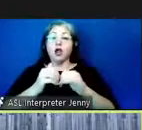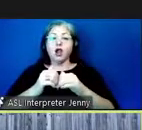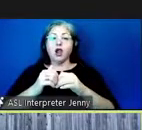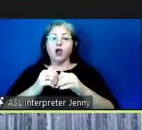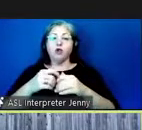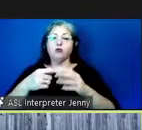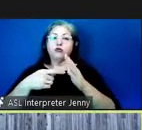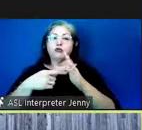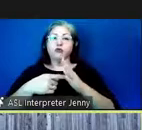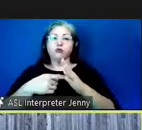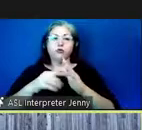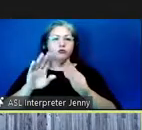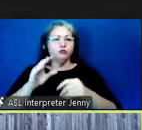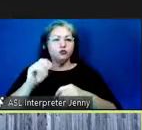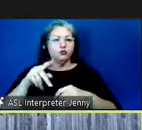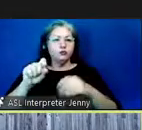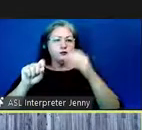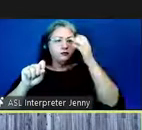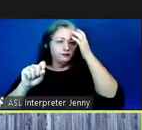whoops